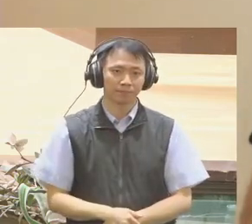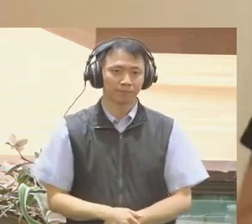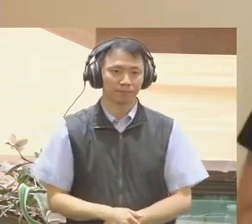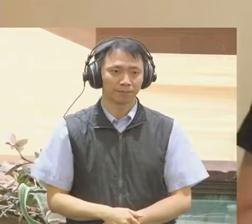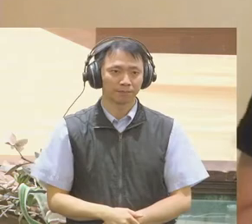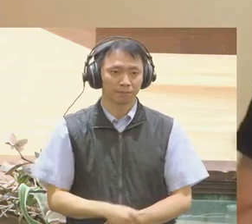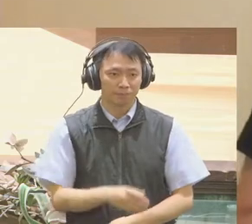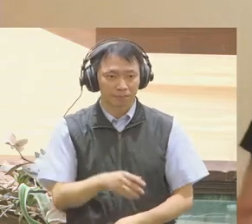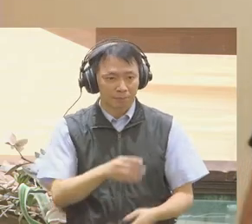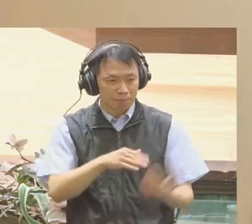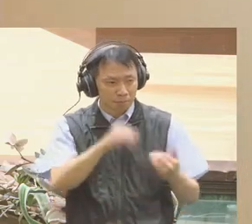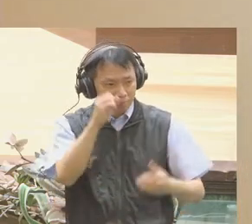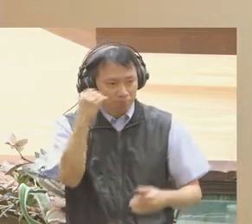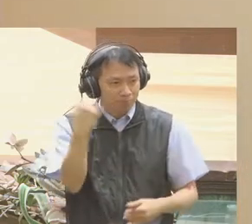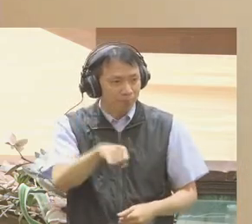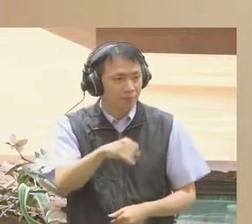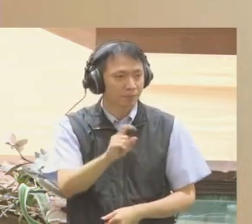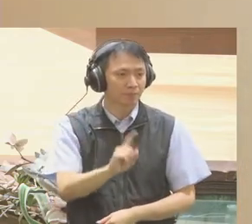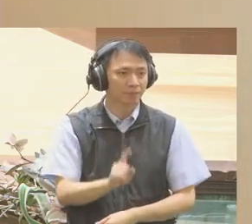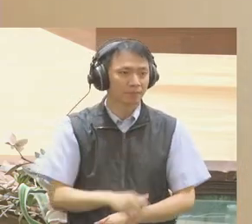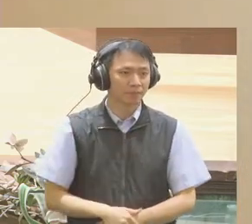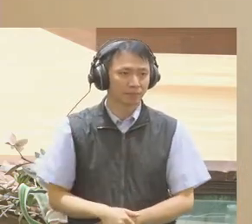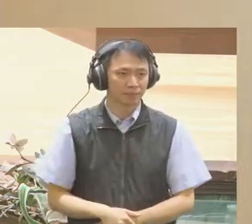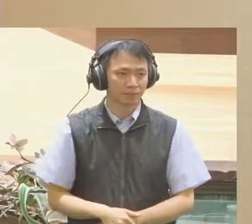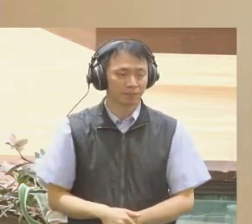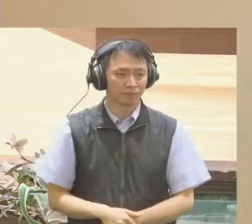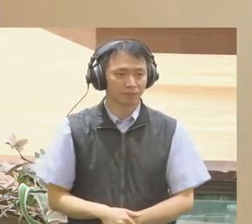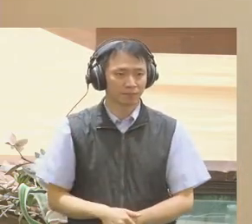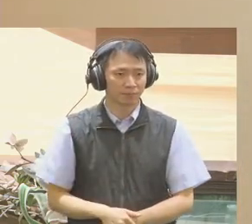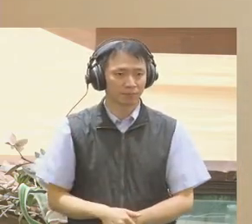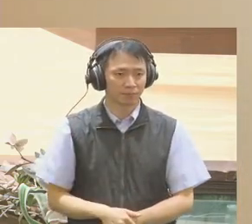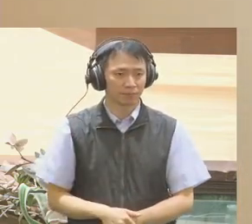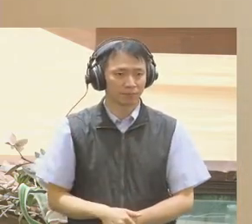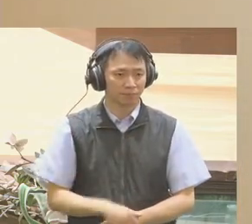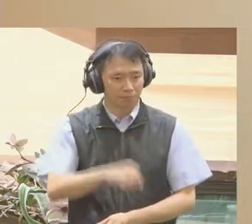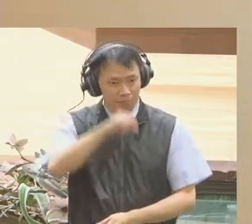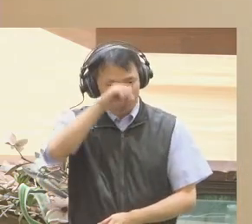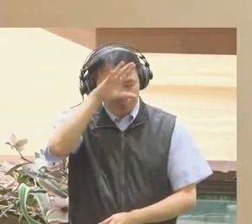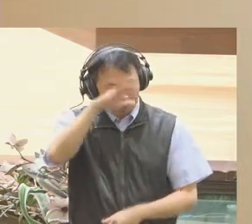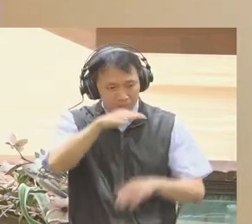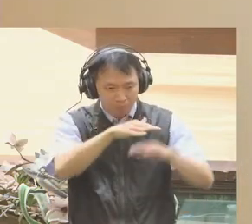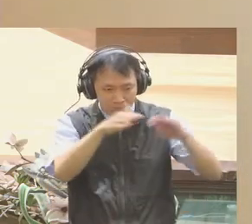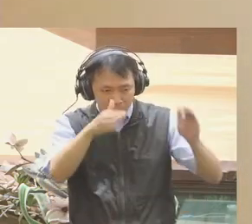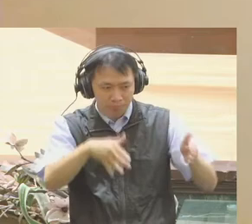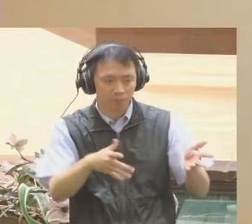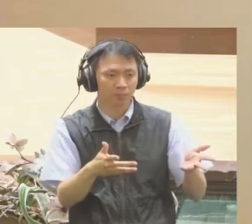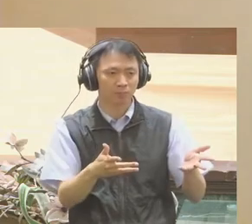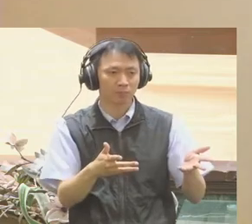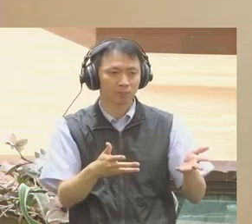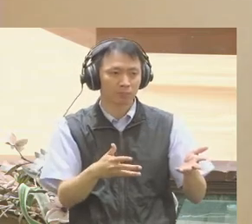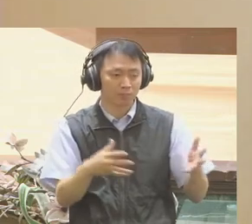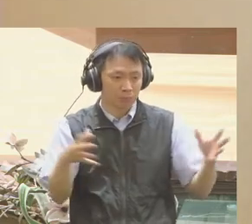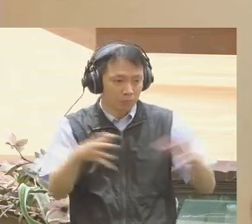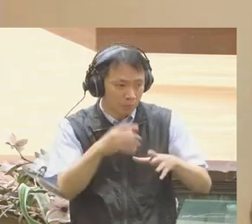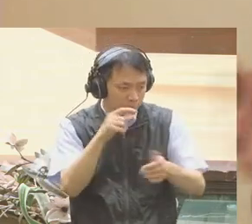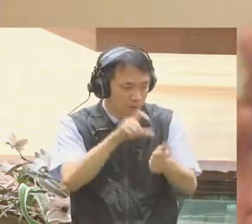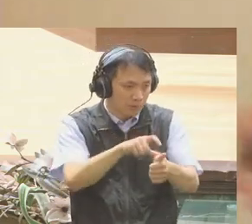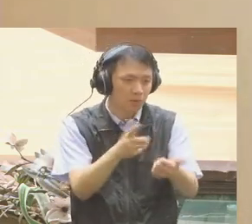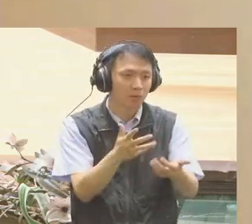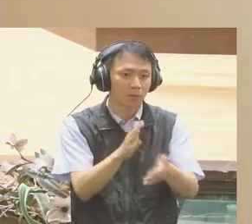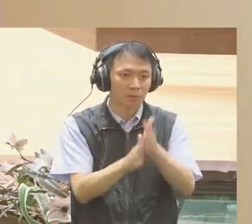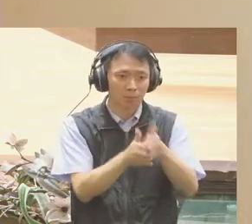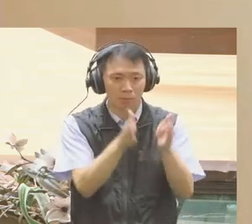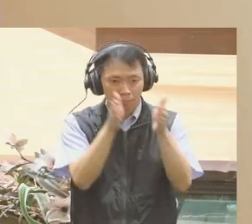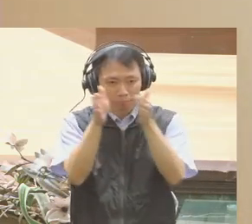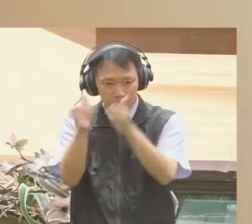referendum, alternatively, wrapped up thousands of issues into a binary vote and created a new lens, leave or remain, through which to